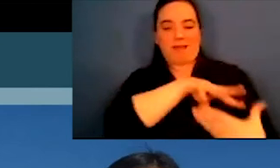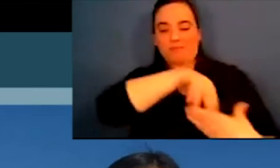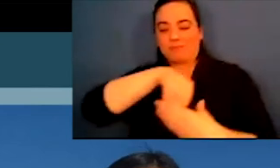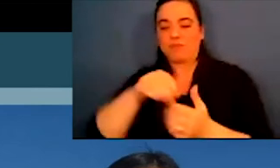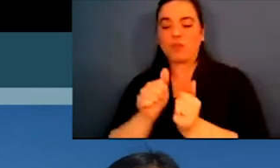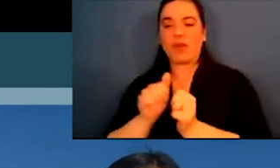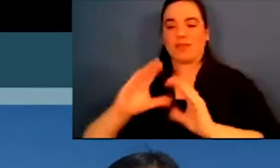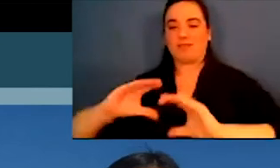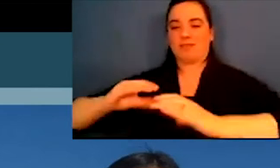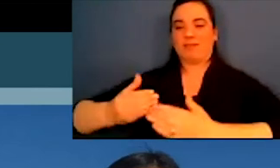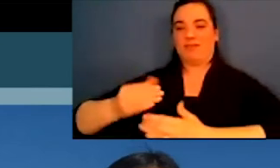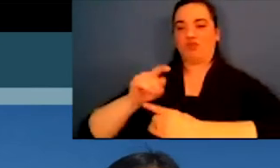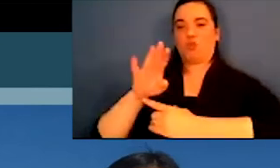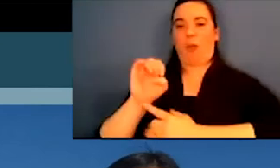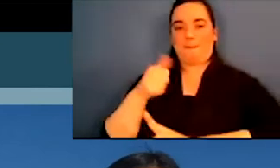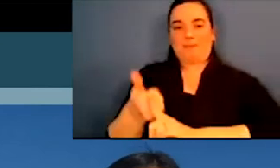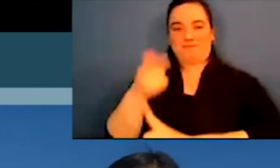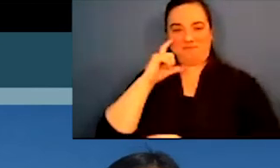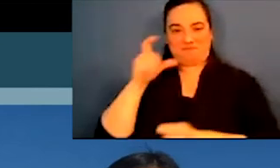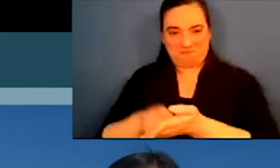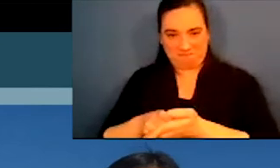be in recognized tribes or have enrollment.